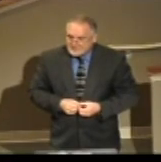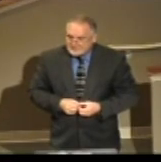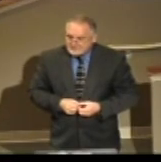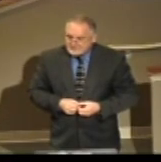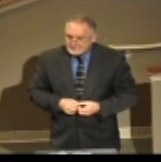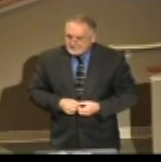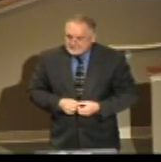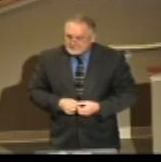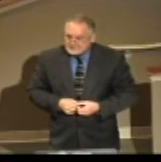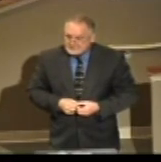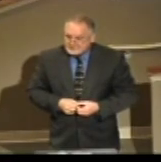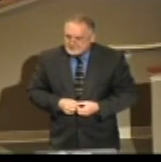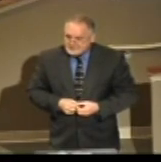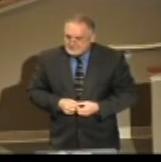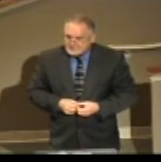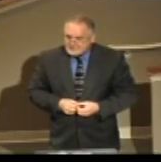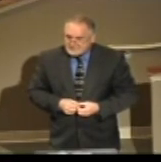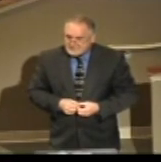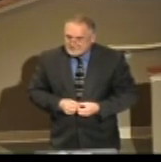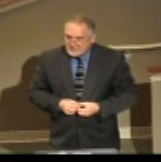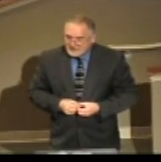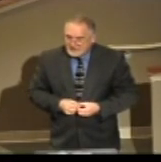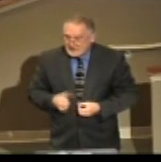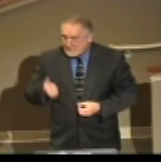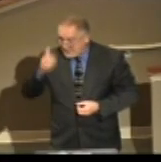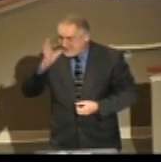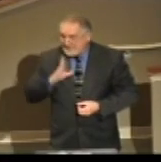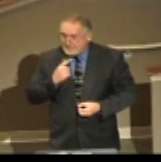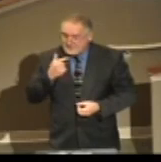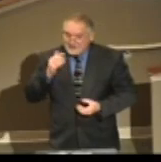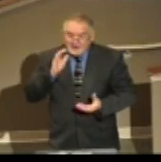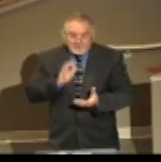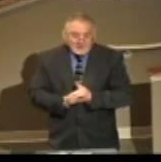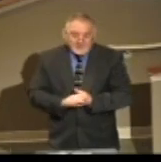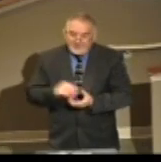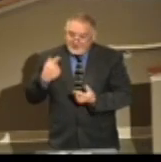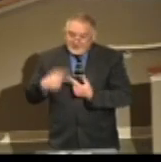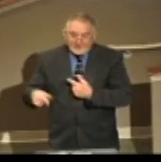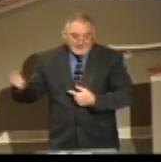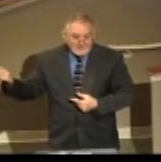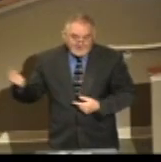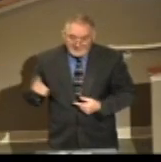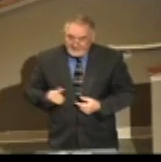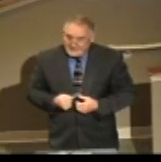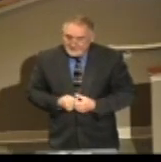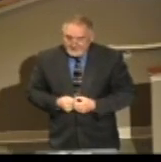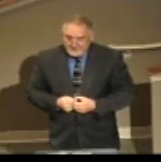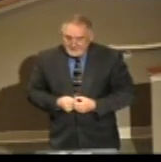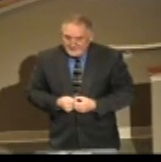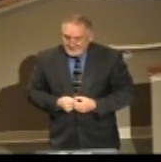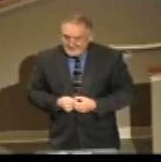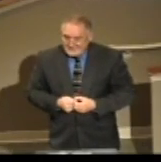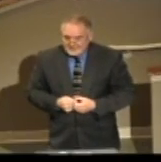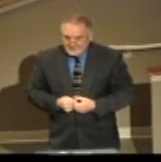Or even looking at it? The other one said, married a wife and I can't come. Probably the only guy that had a legitimate excuse.